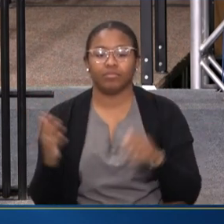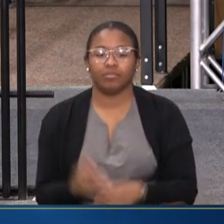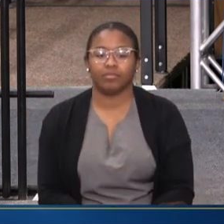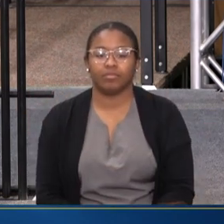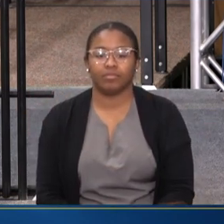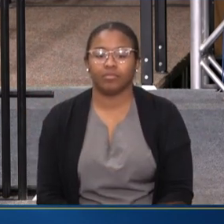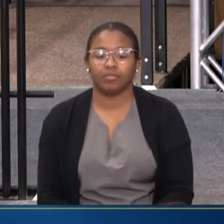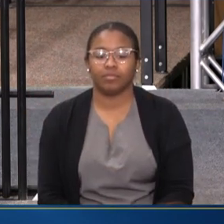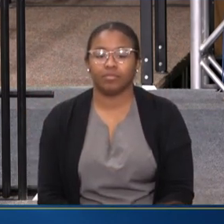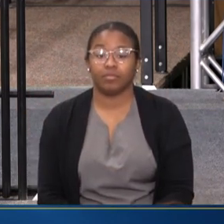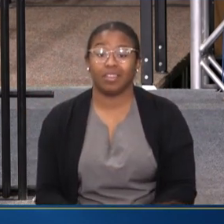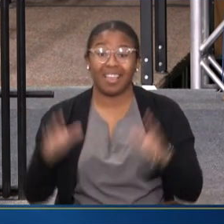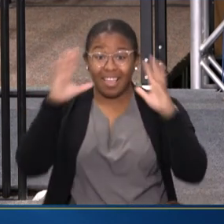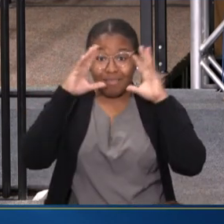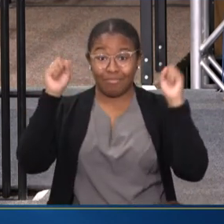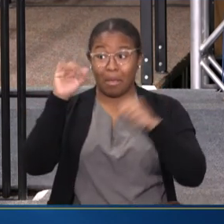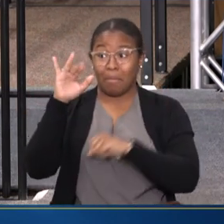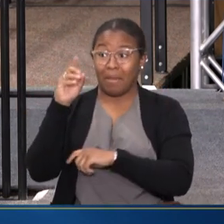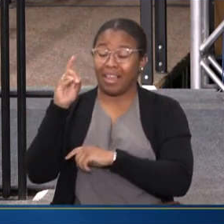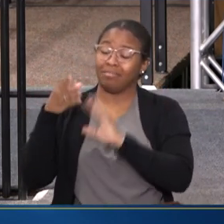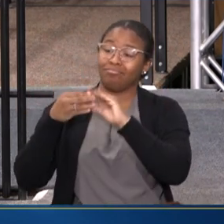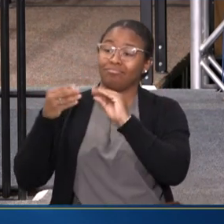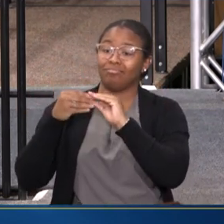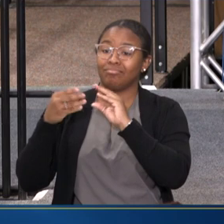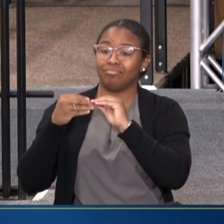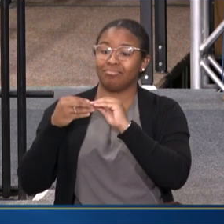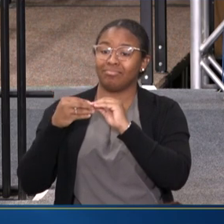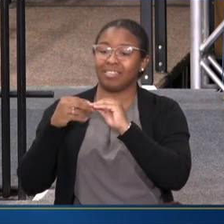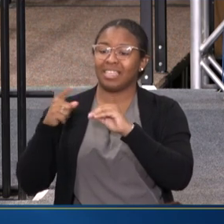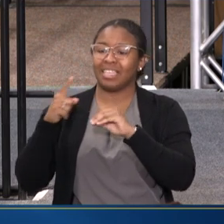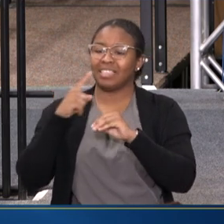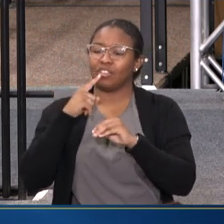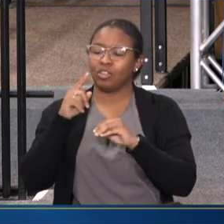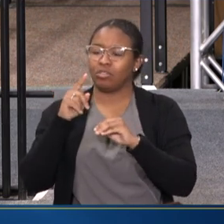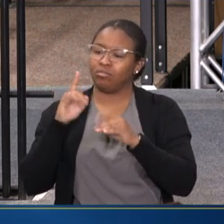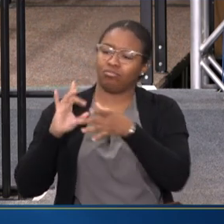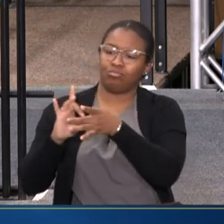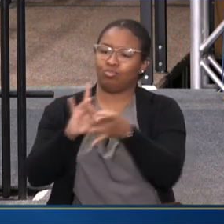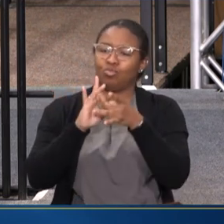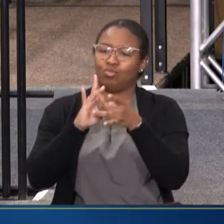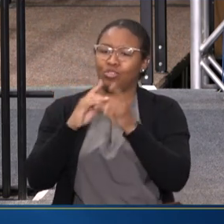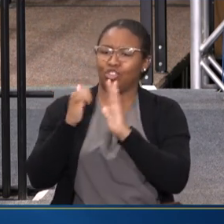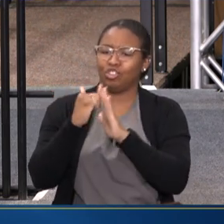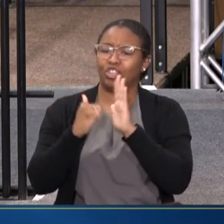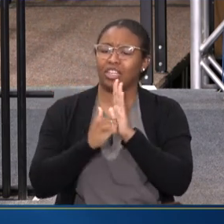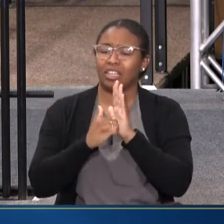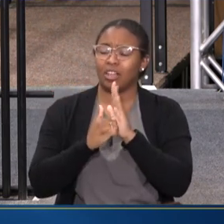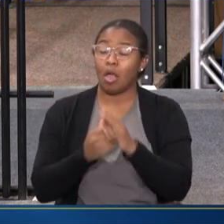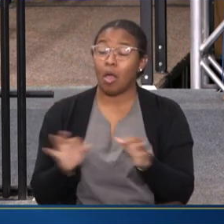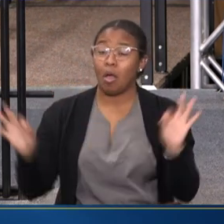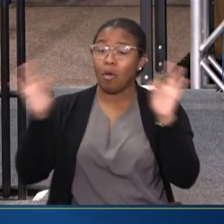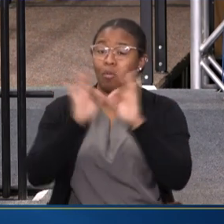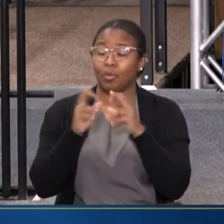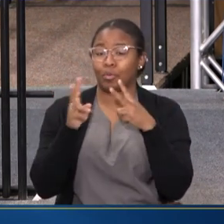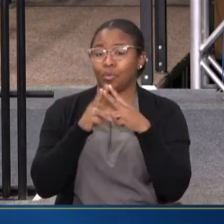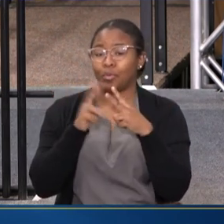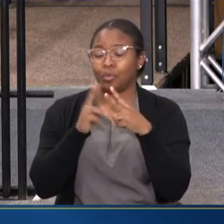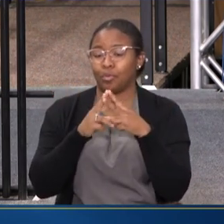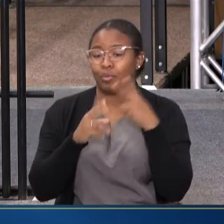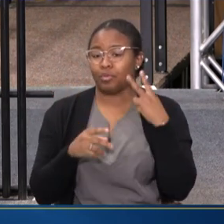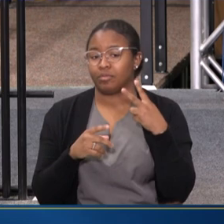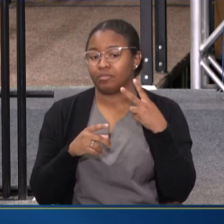AND AS PRESIDENT BIDEN SAID IN HIS UNITY AGENDA, THE MOST IMPORTANT TWO THINGS IN THE STATE OF THE UNION.